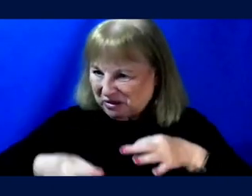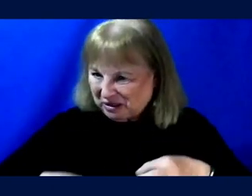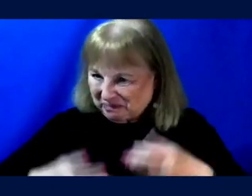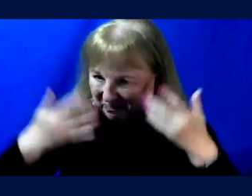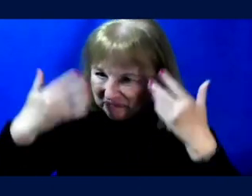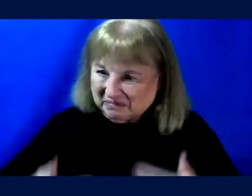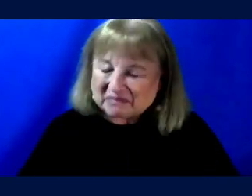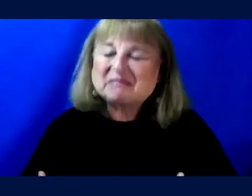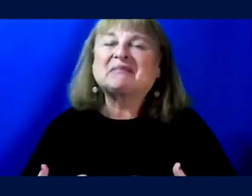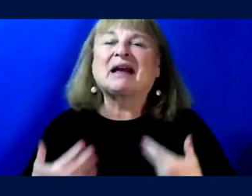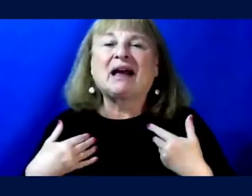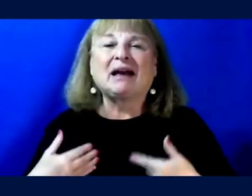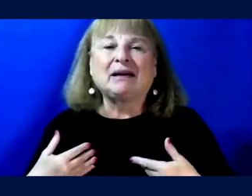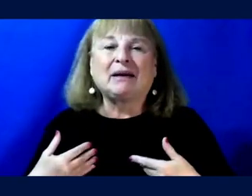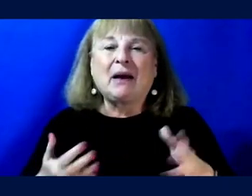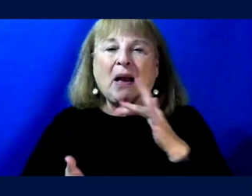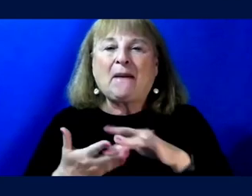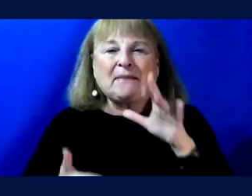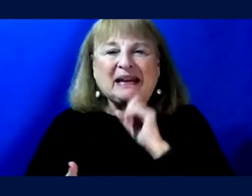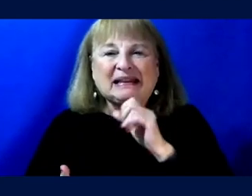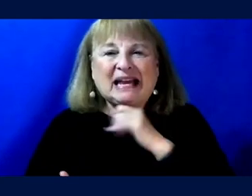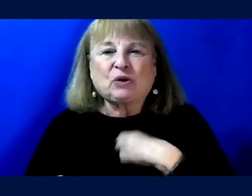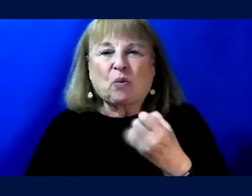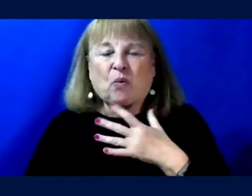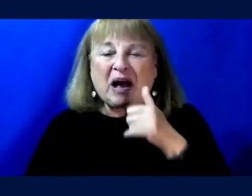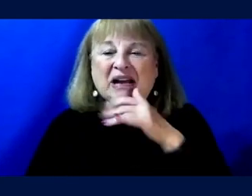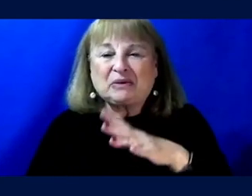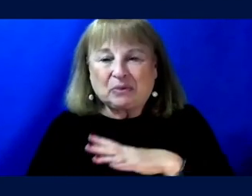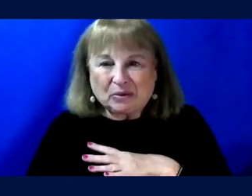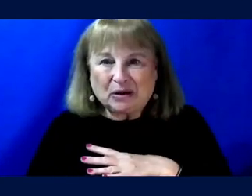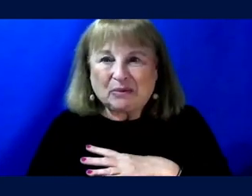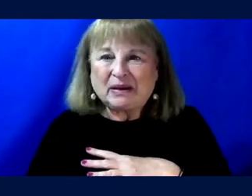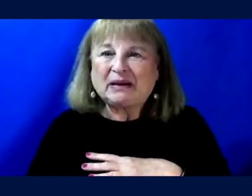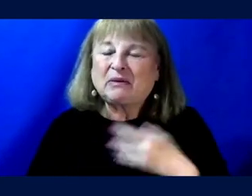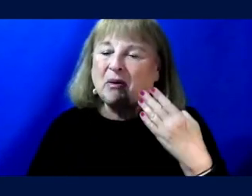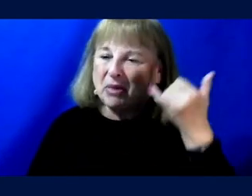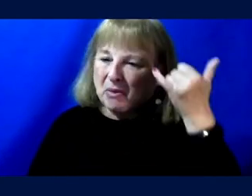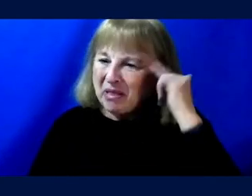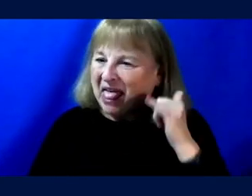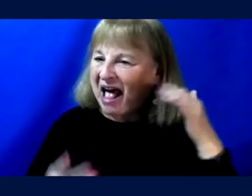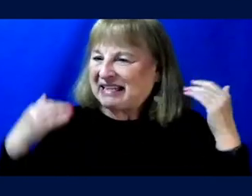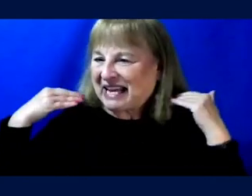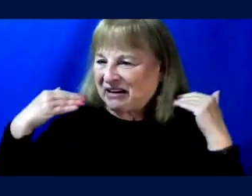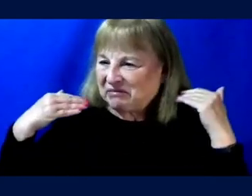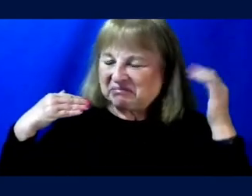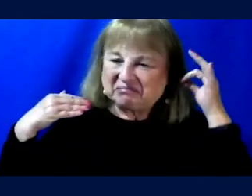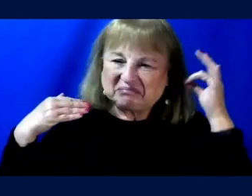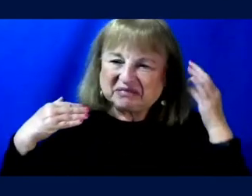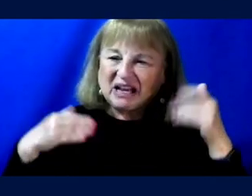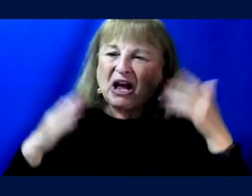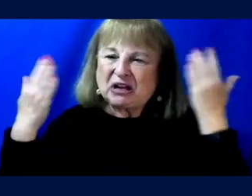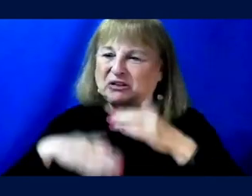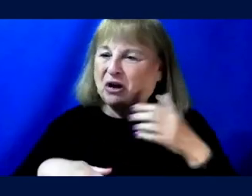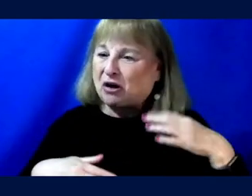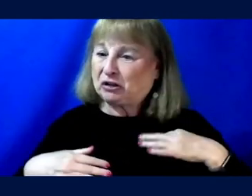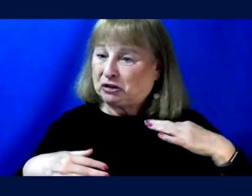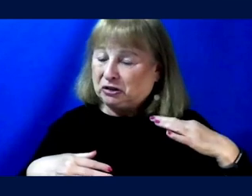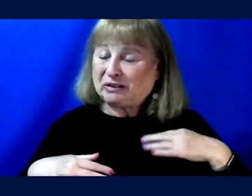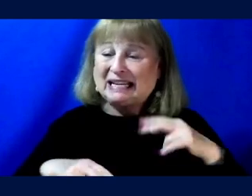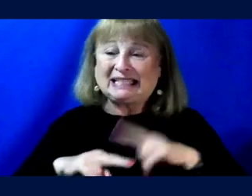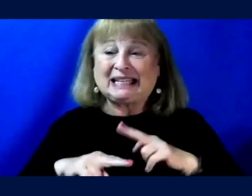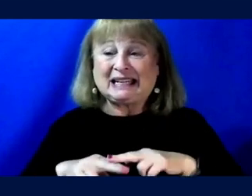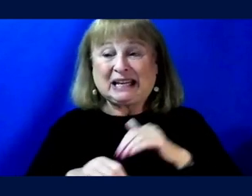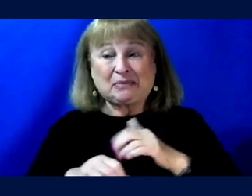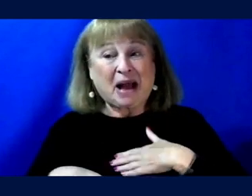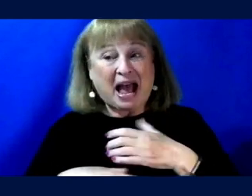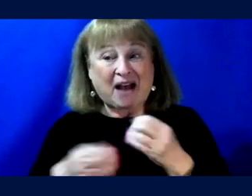am a middle-aged white woman with shoulder length blonde hair wearing, um, a dark top sitting in my, my